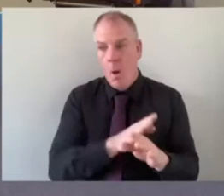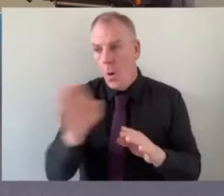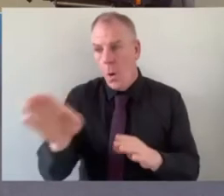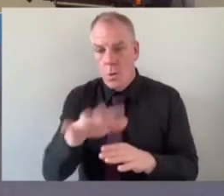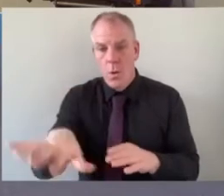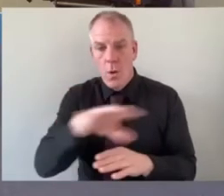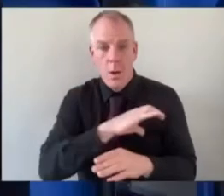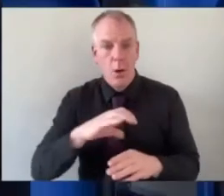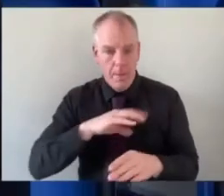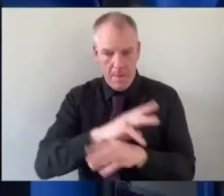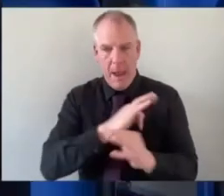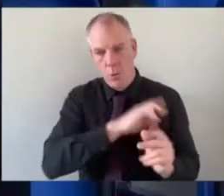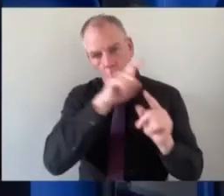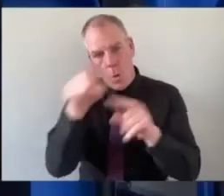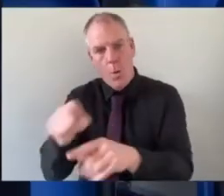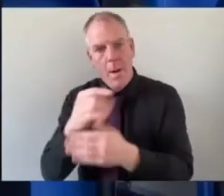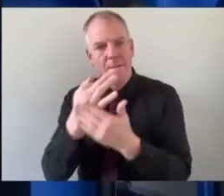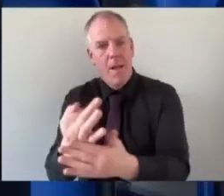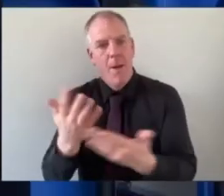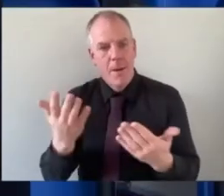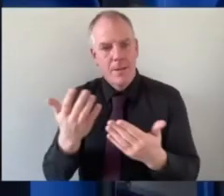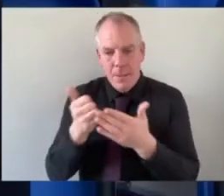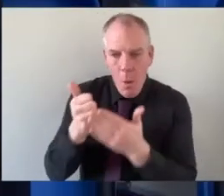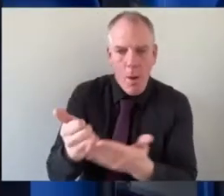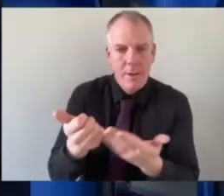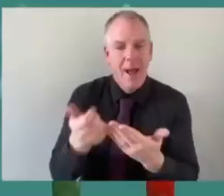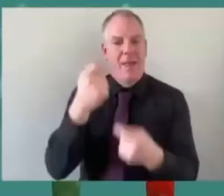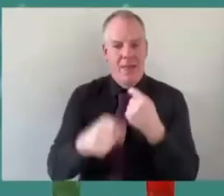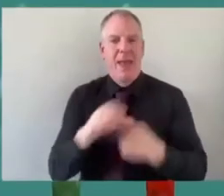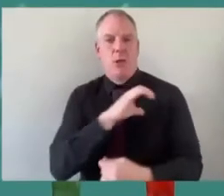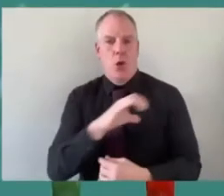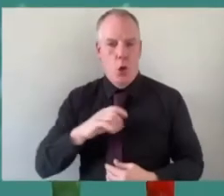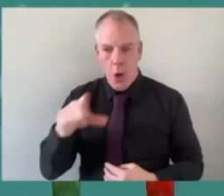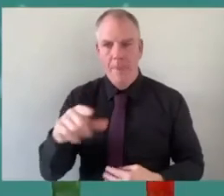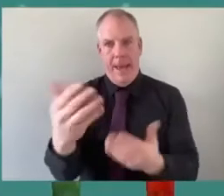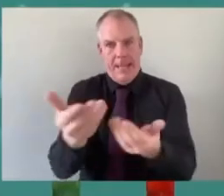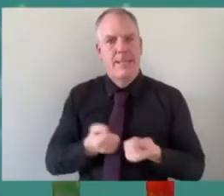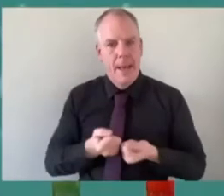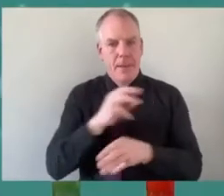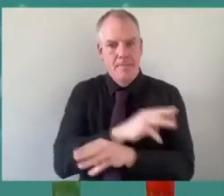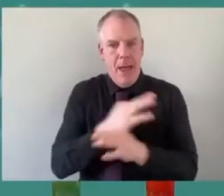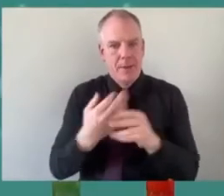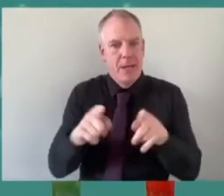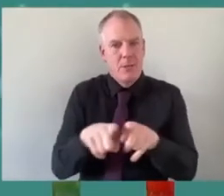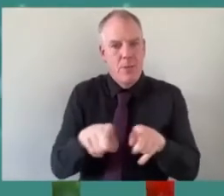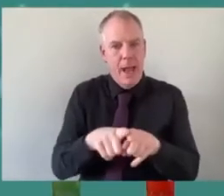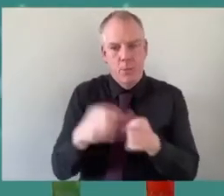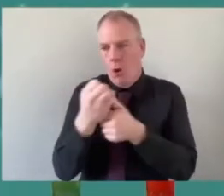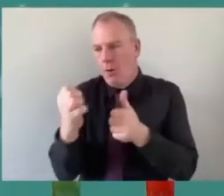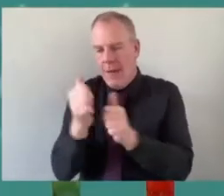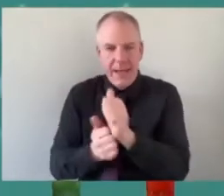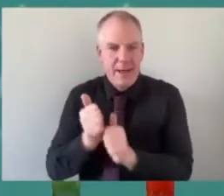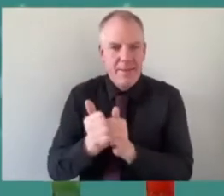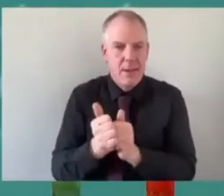sport is and they come along and play and then it's about how that club then can embrace the parents by bringing in other activities you know they probably